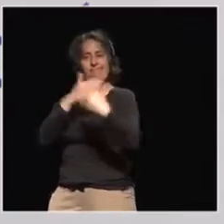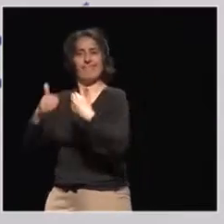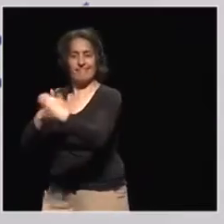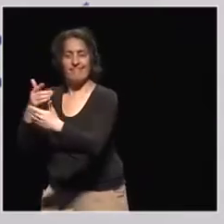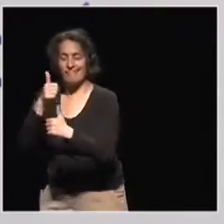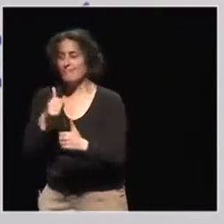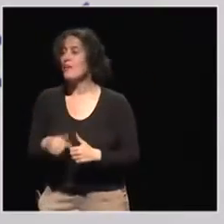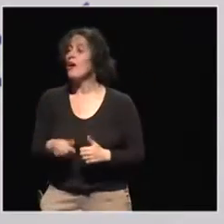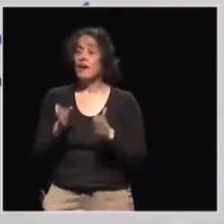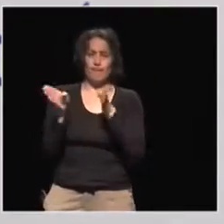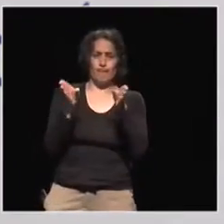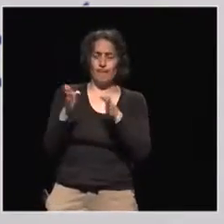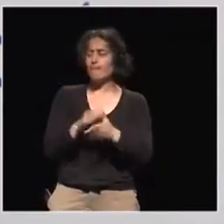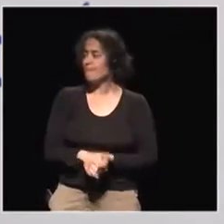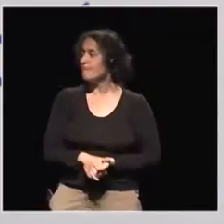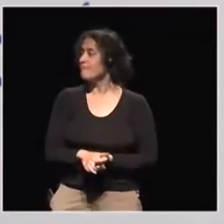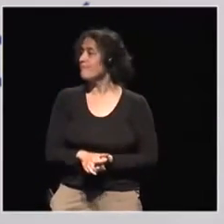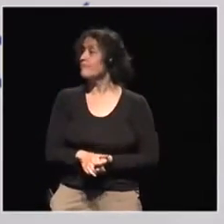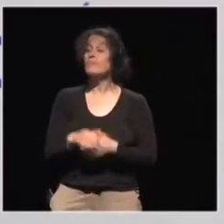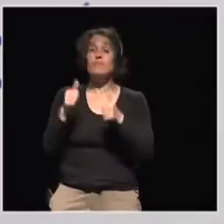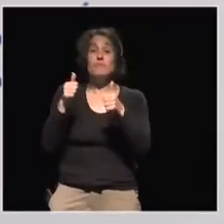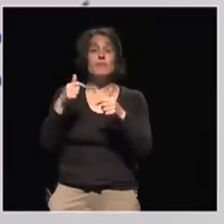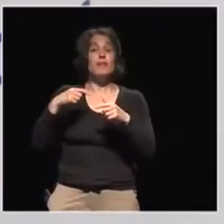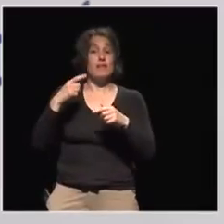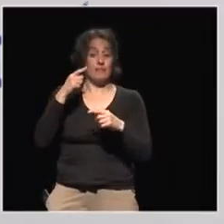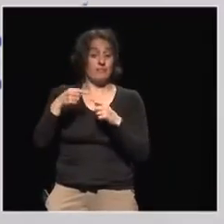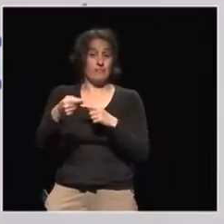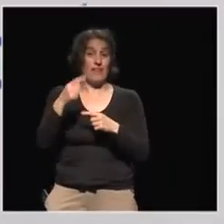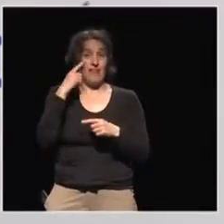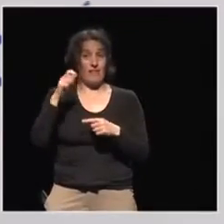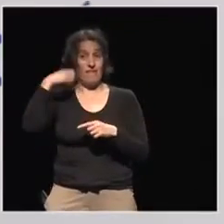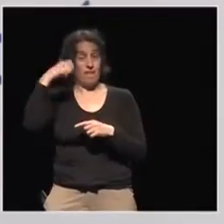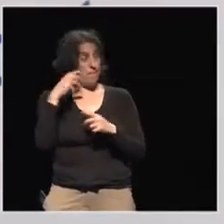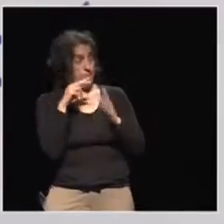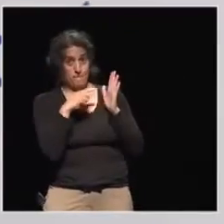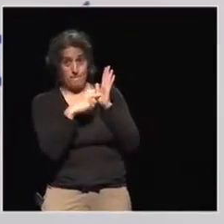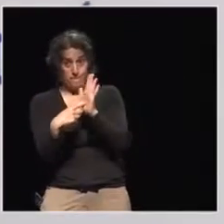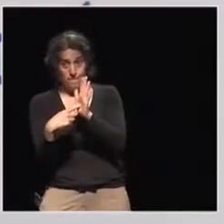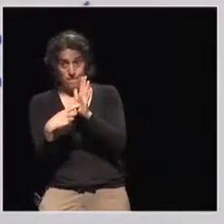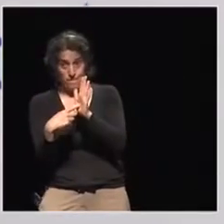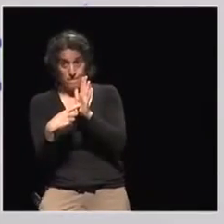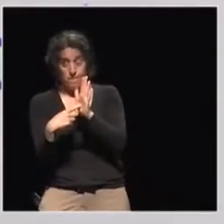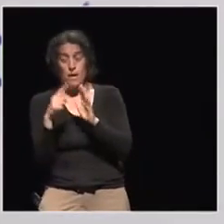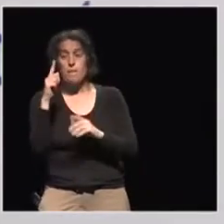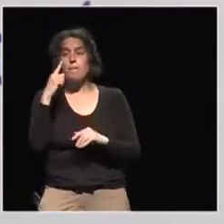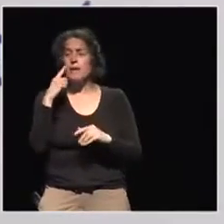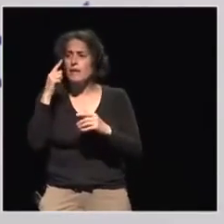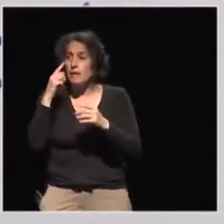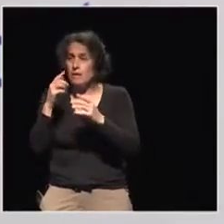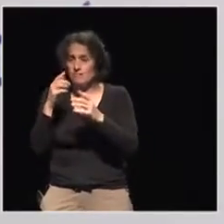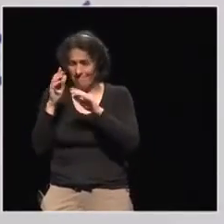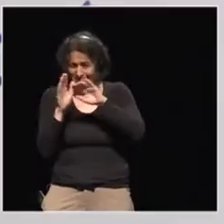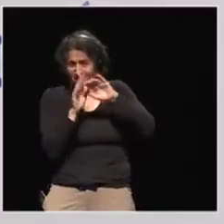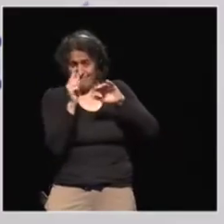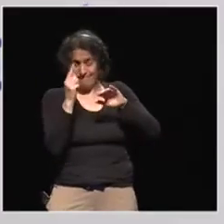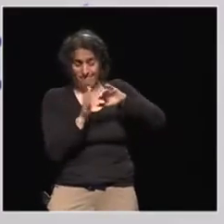So before going into this video, I would like already to introduce the Q&A. So through the mobile app, you will